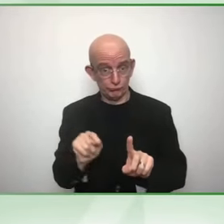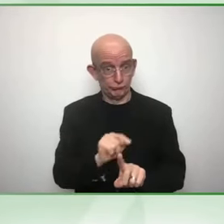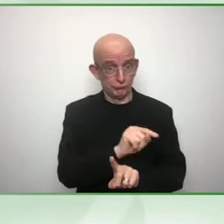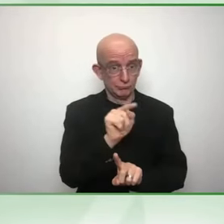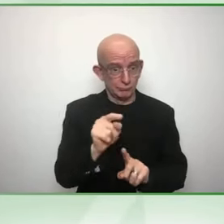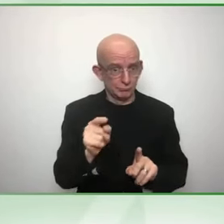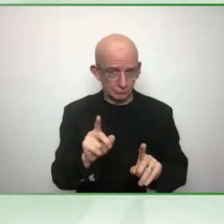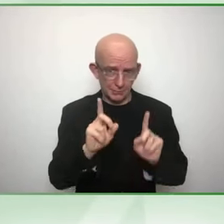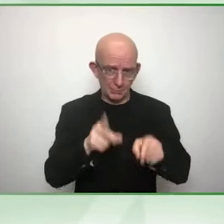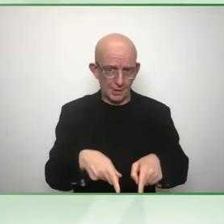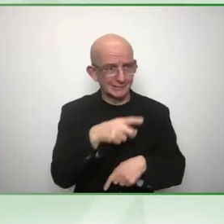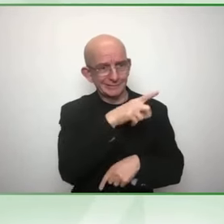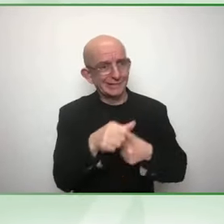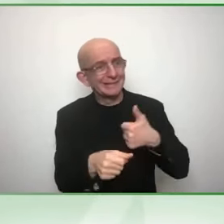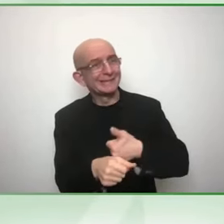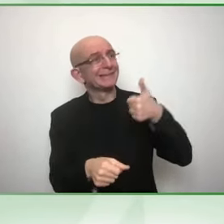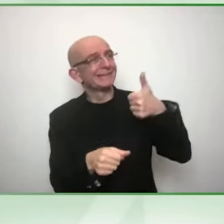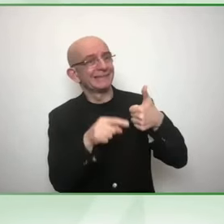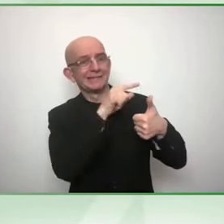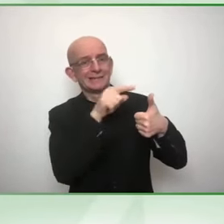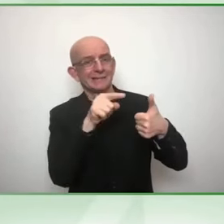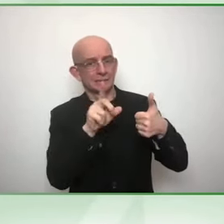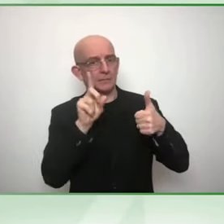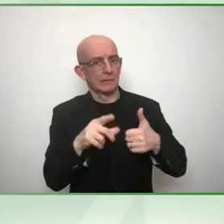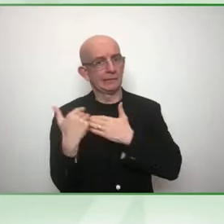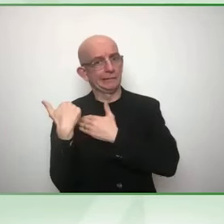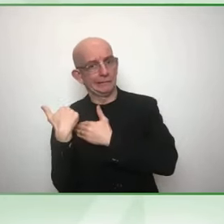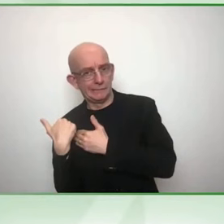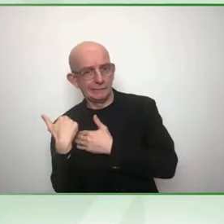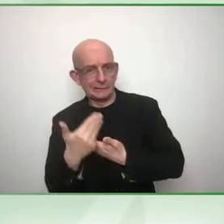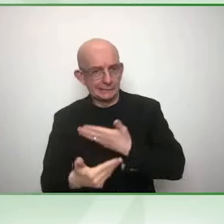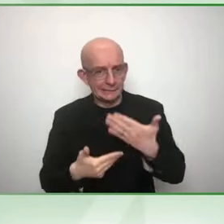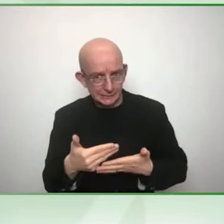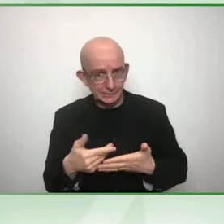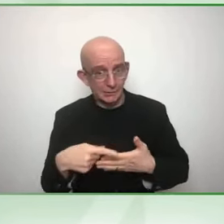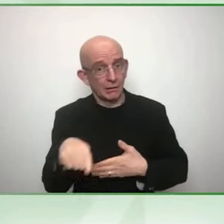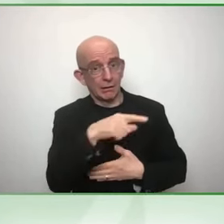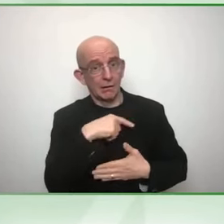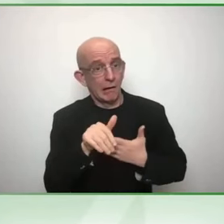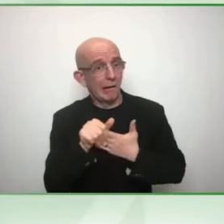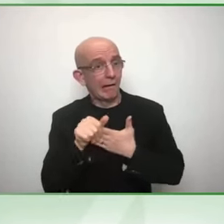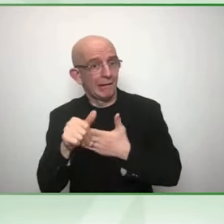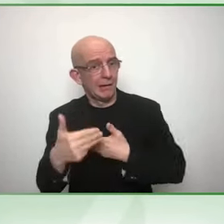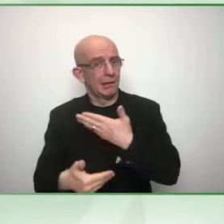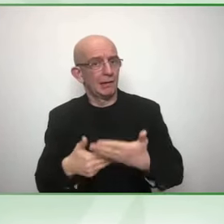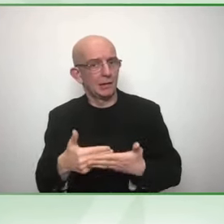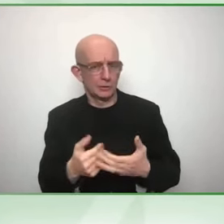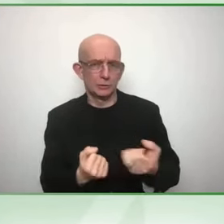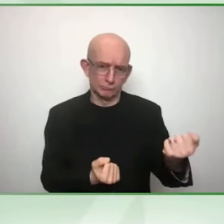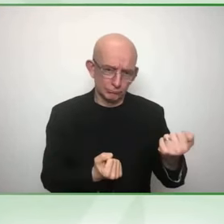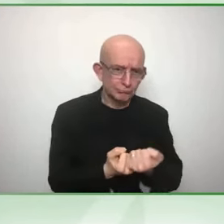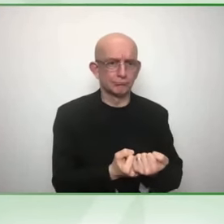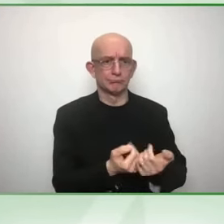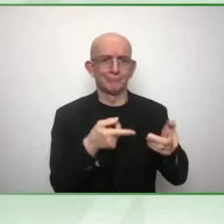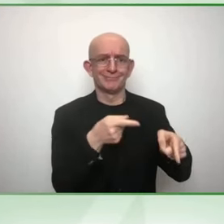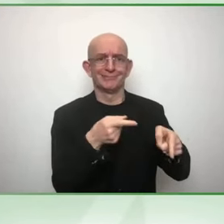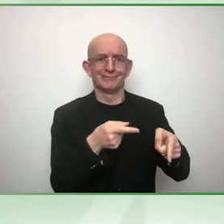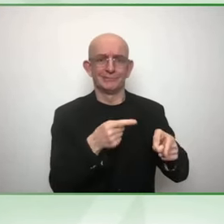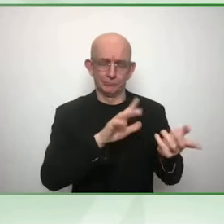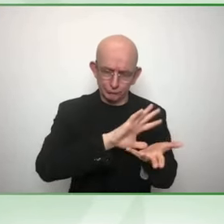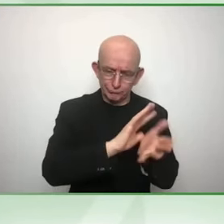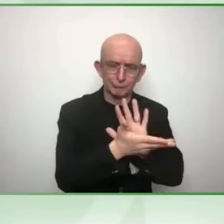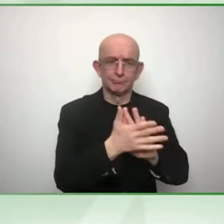Well said. Amen to all of that. And I would say my challenge in this conversation is to, au